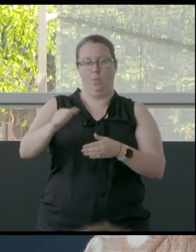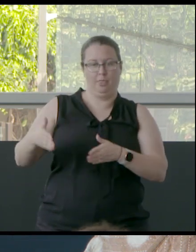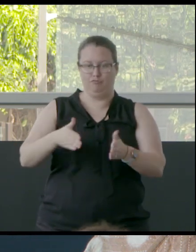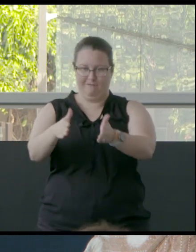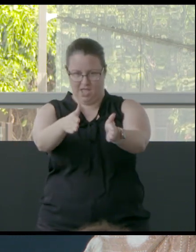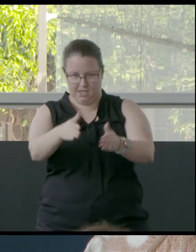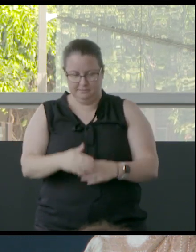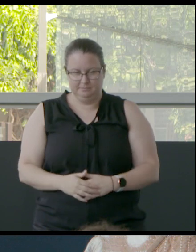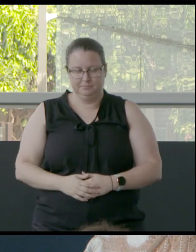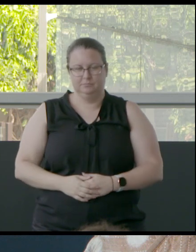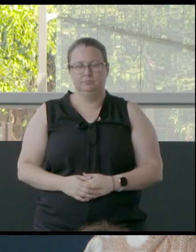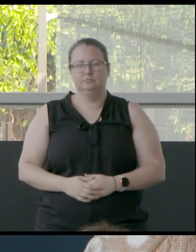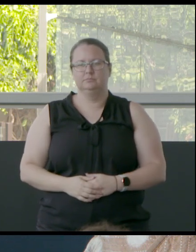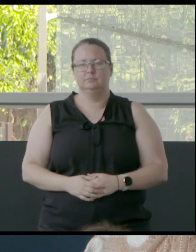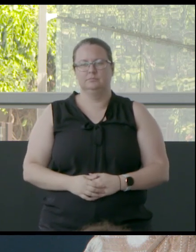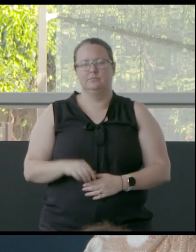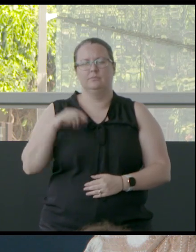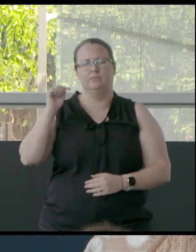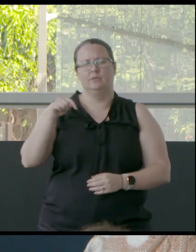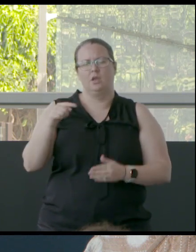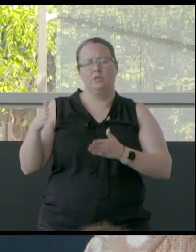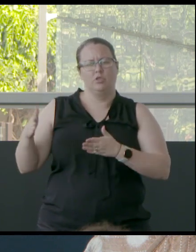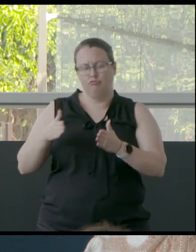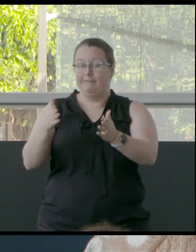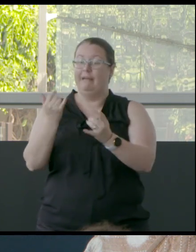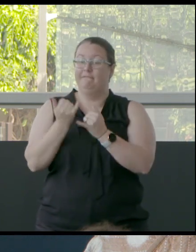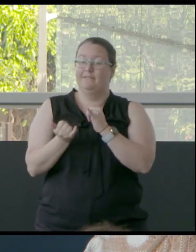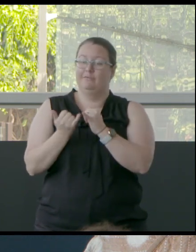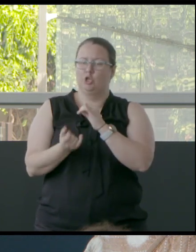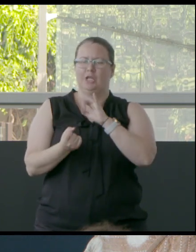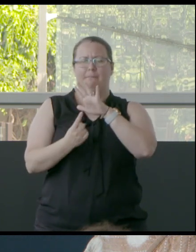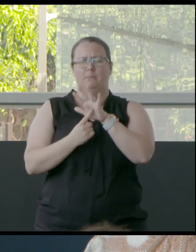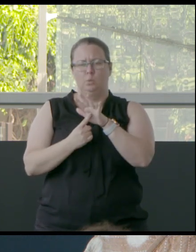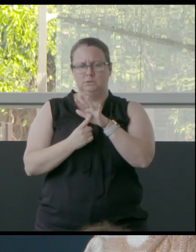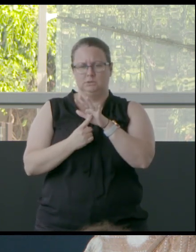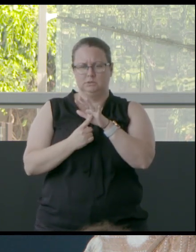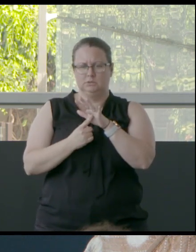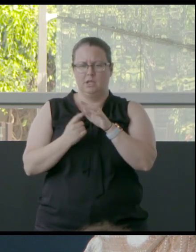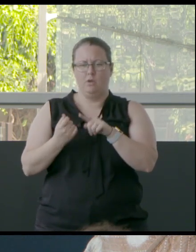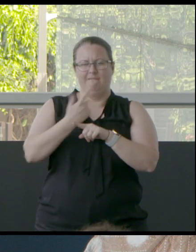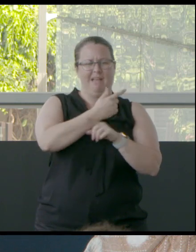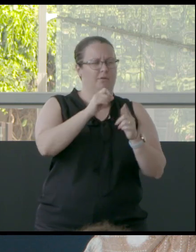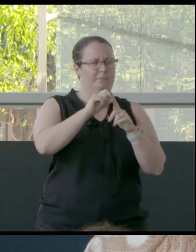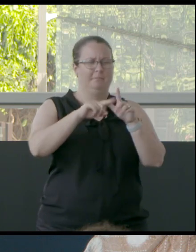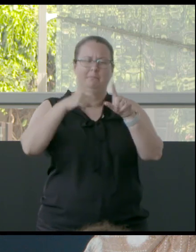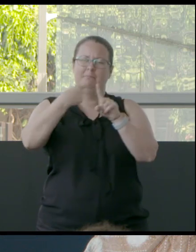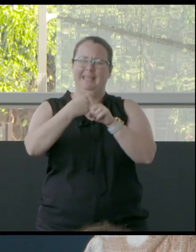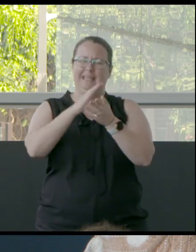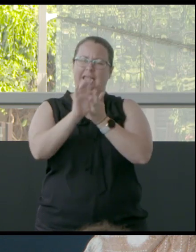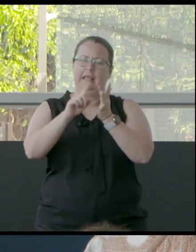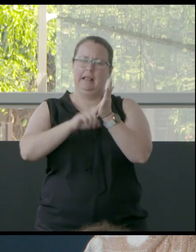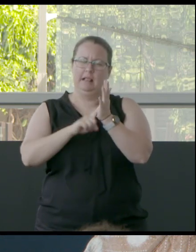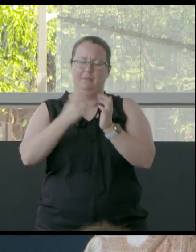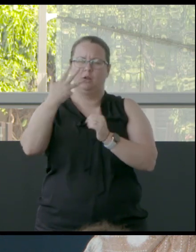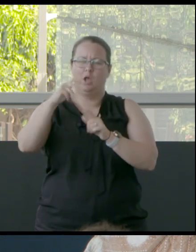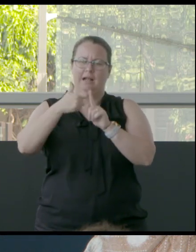So, the river is a really important place, and not far from Peak Hill, about 90 kilometres inland